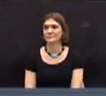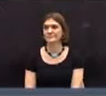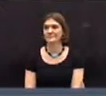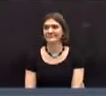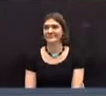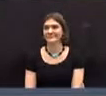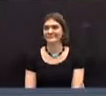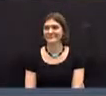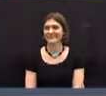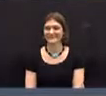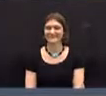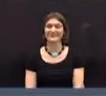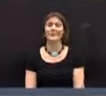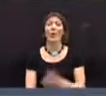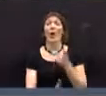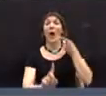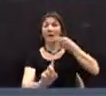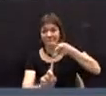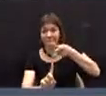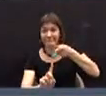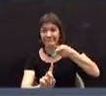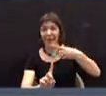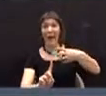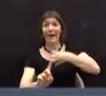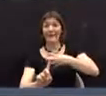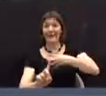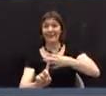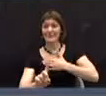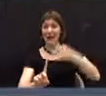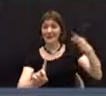The question is on the appeal